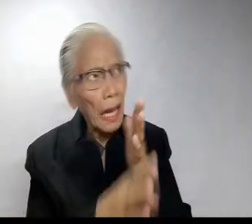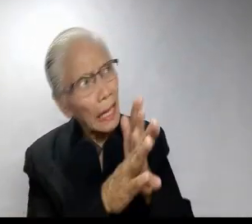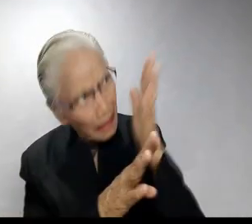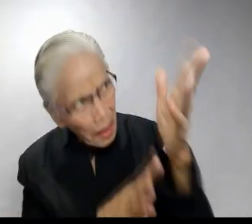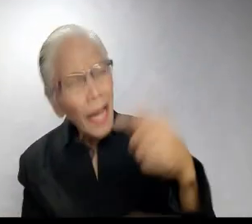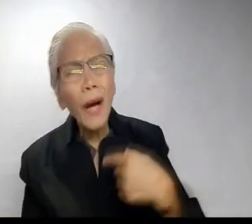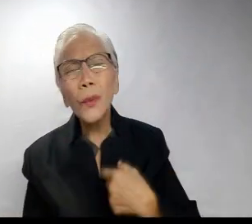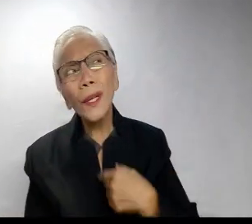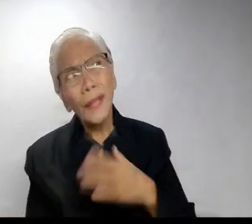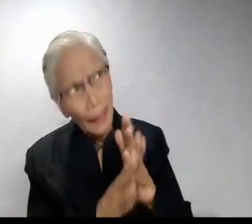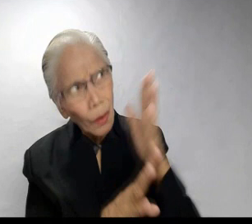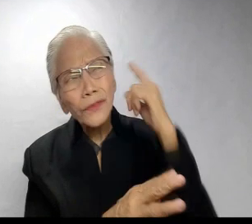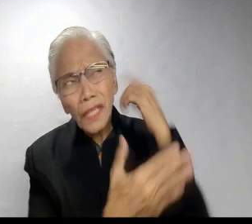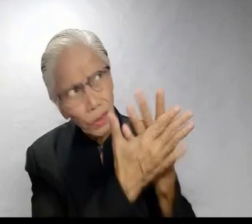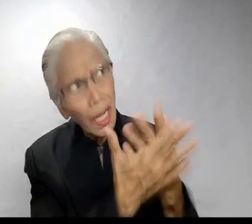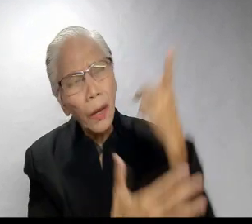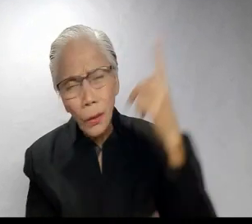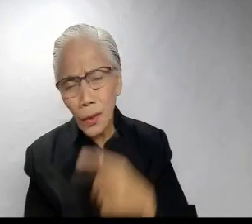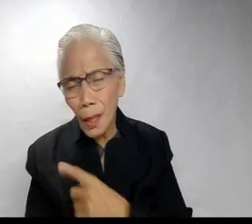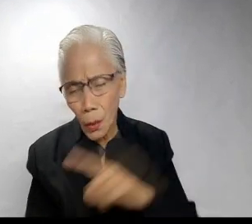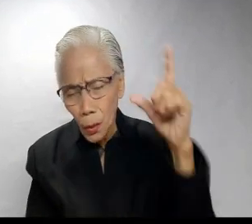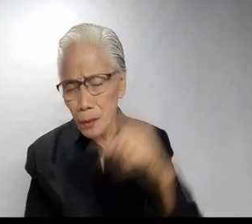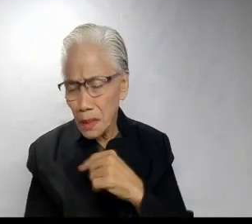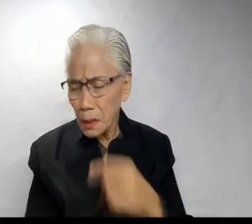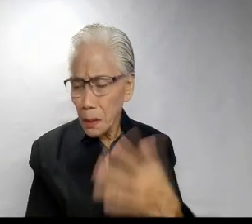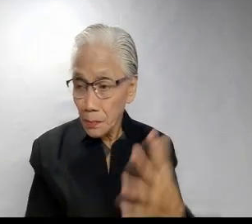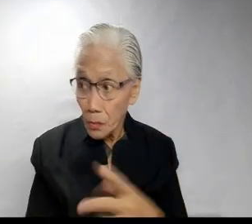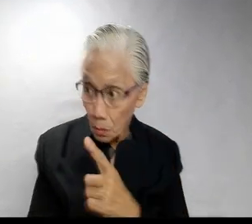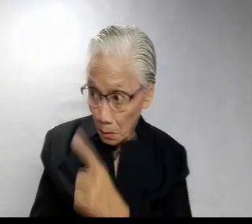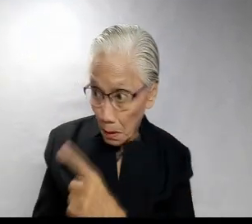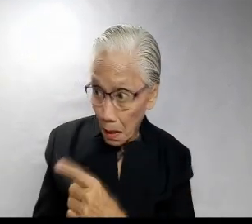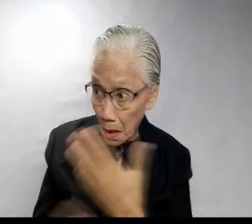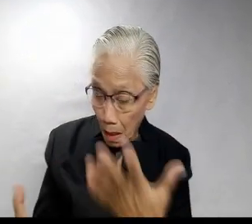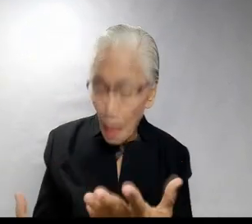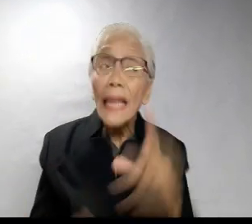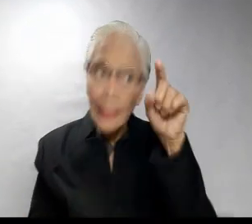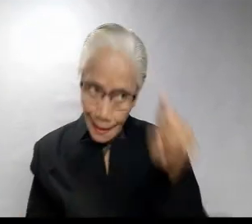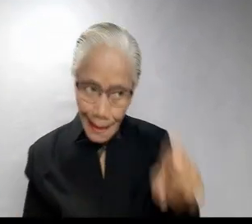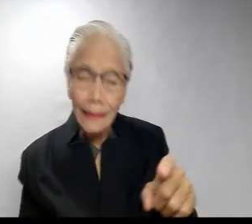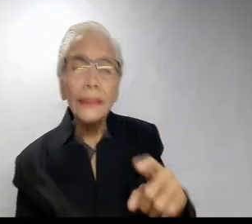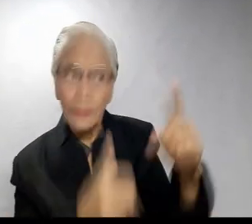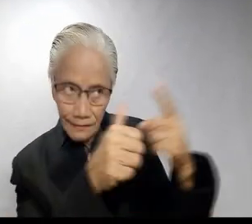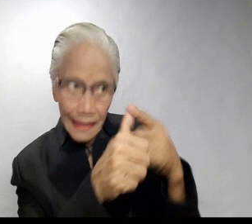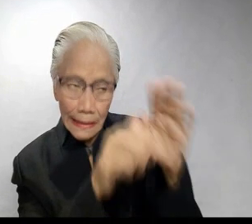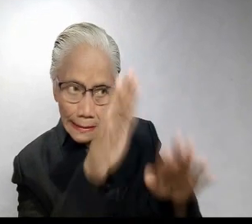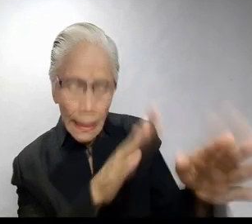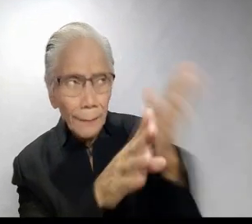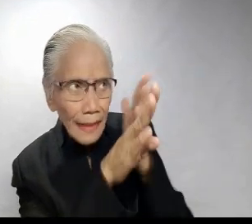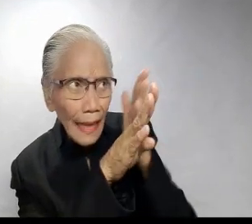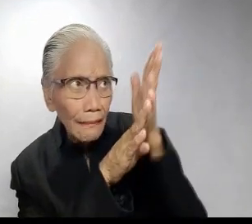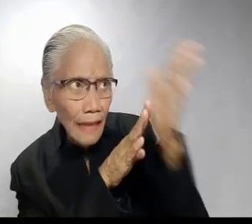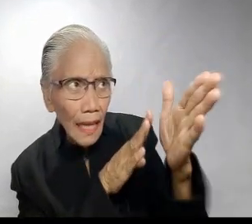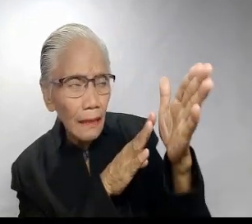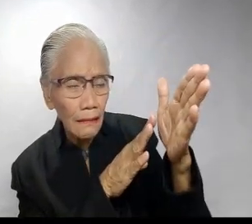is the condition. direct confession na nga lang ako kay Lord Father. Talaga? Yan naman talaga ang unang step,